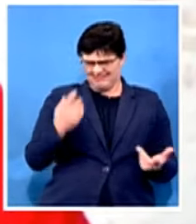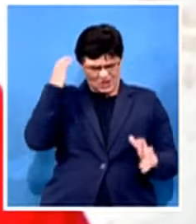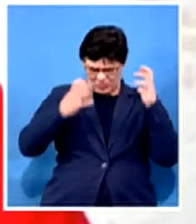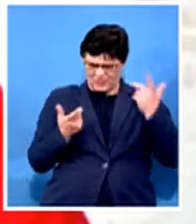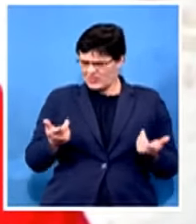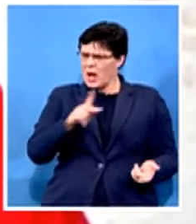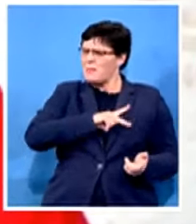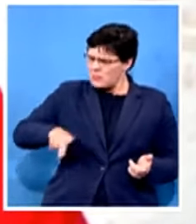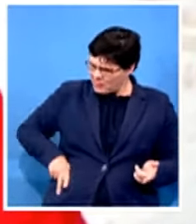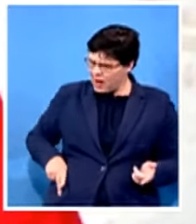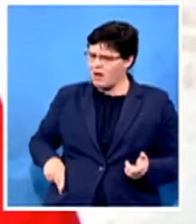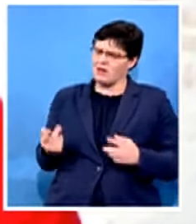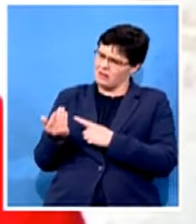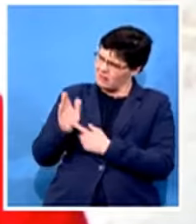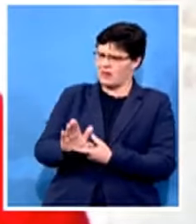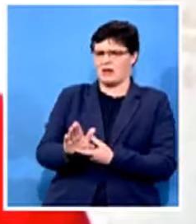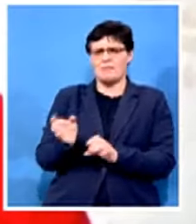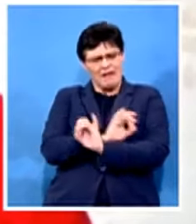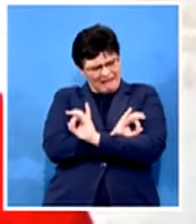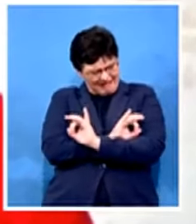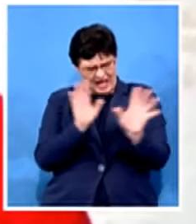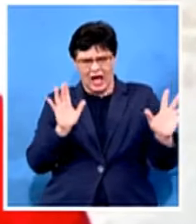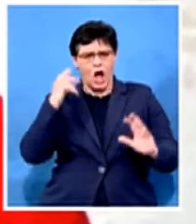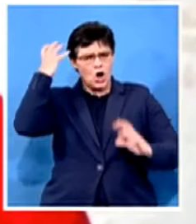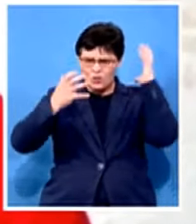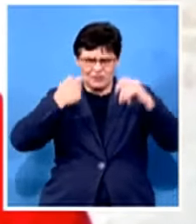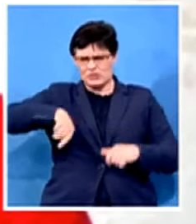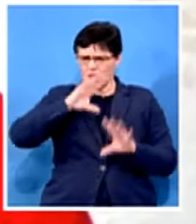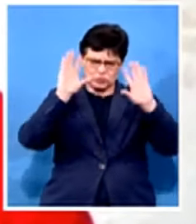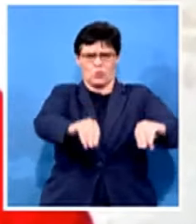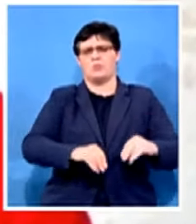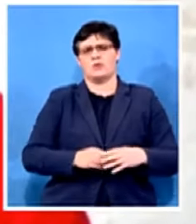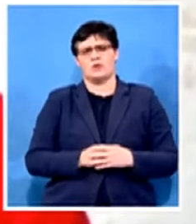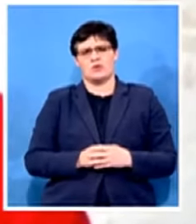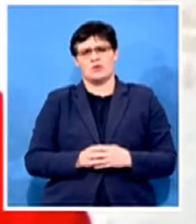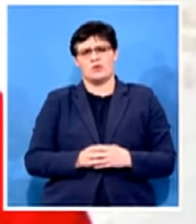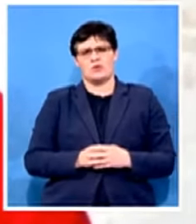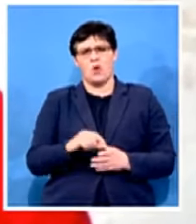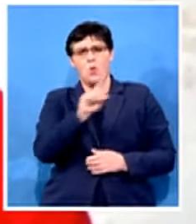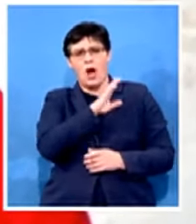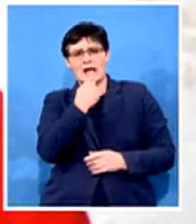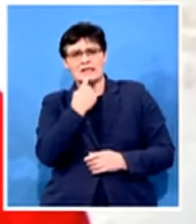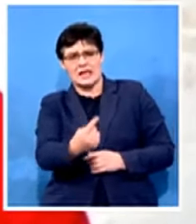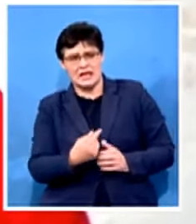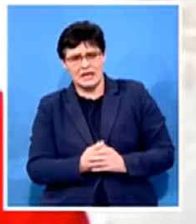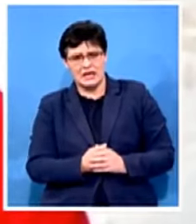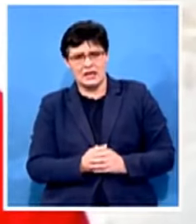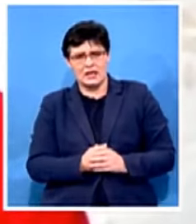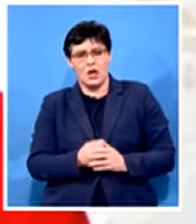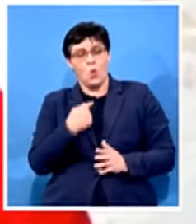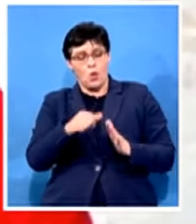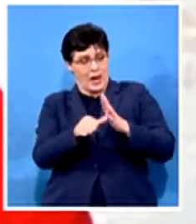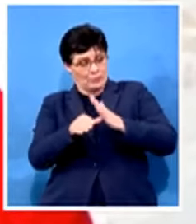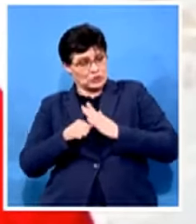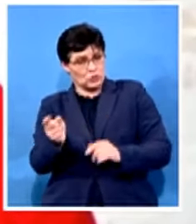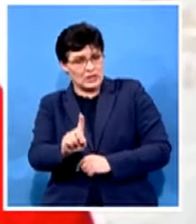be clear stop confusing us the reason why we're saying this thing is that our interest is that they should be stability in the department of health